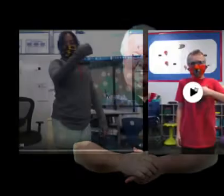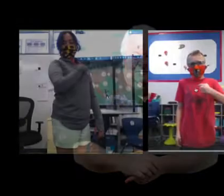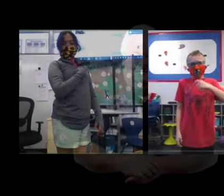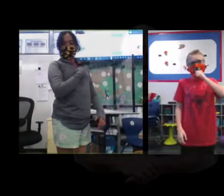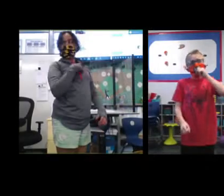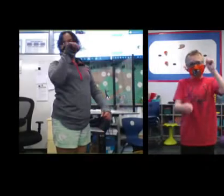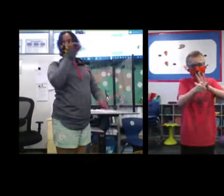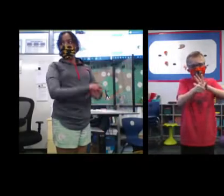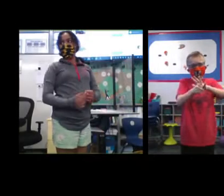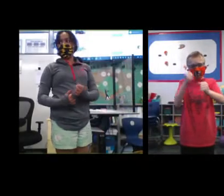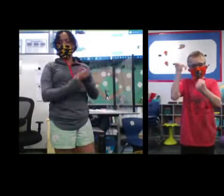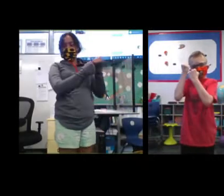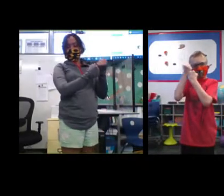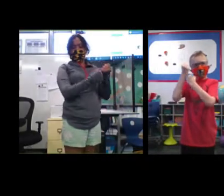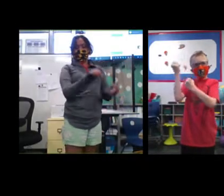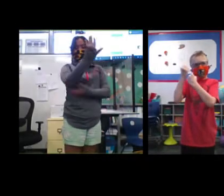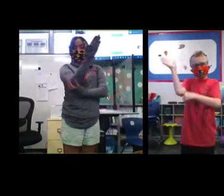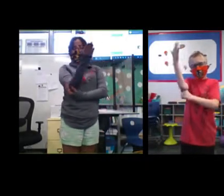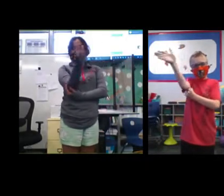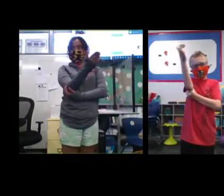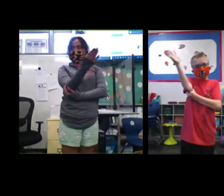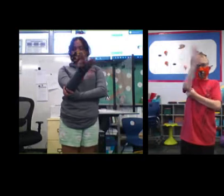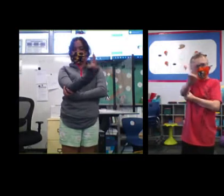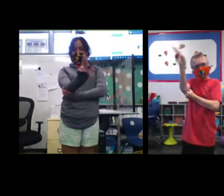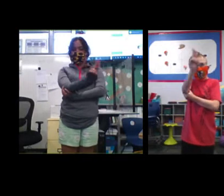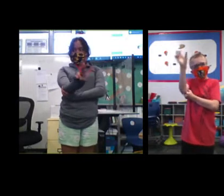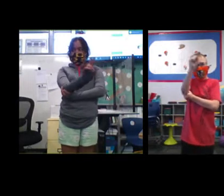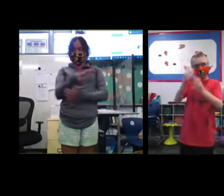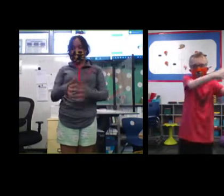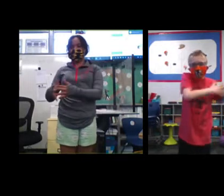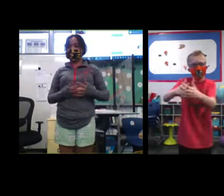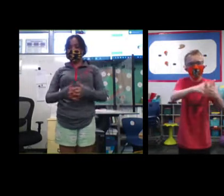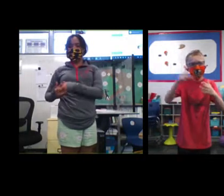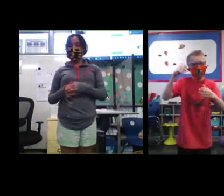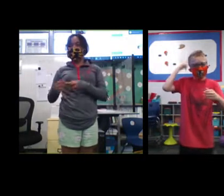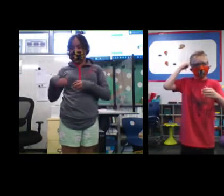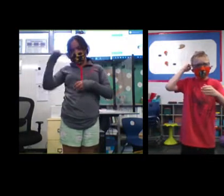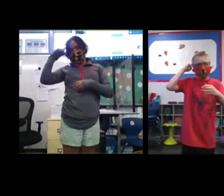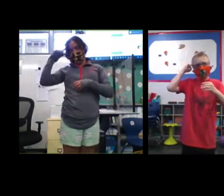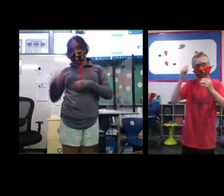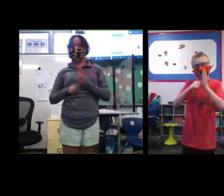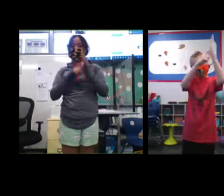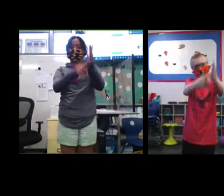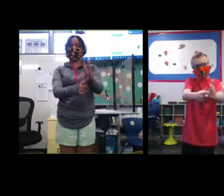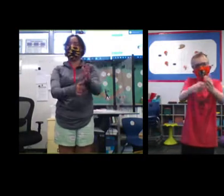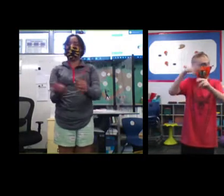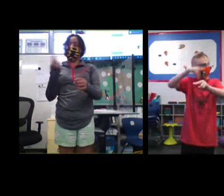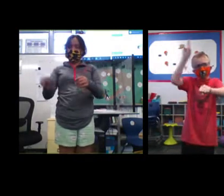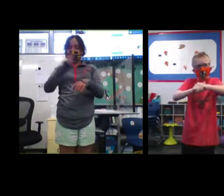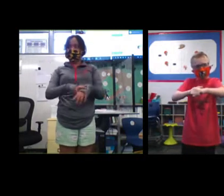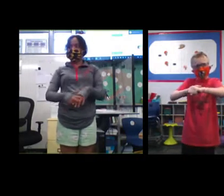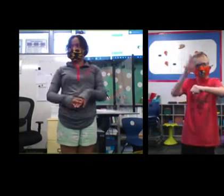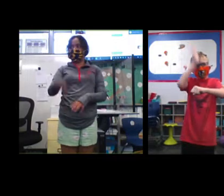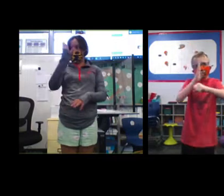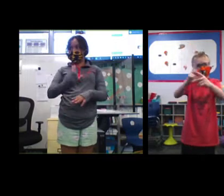I pledge allegiance to the flag of the United States of America. And to the republic